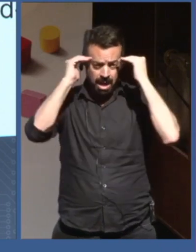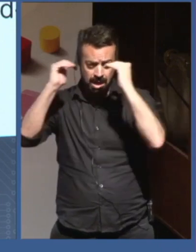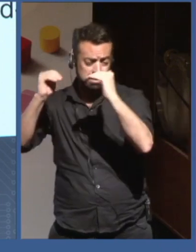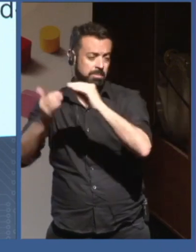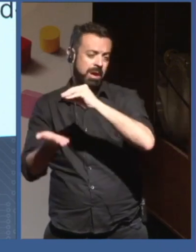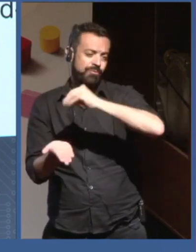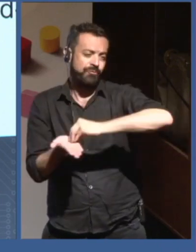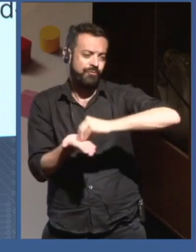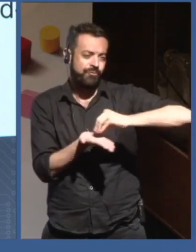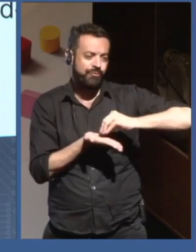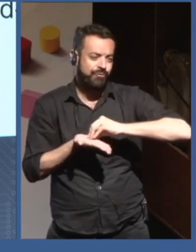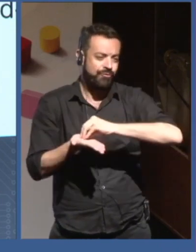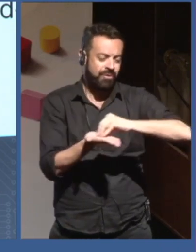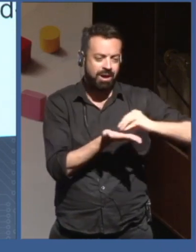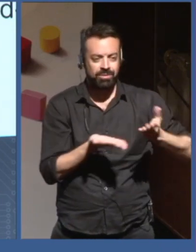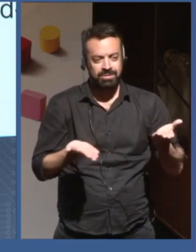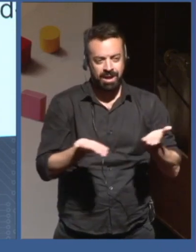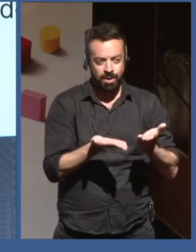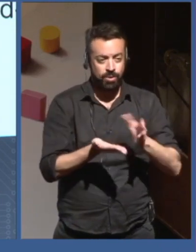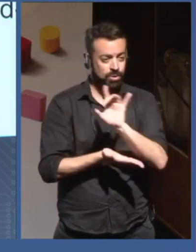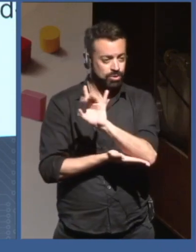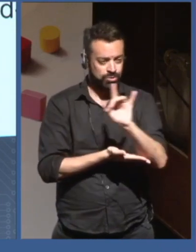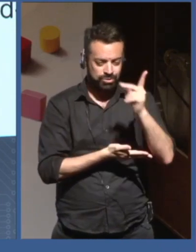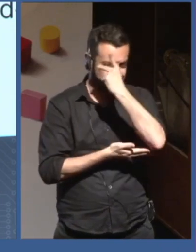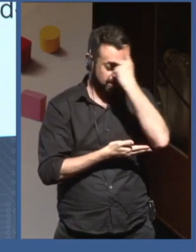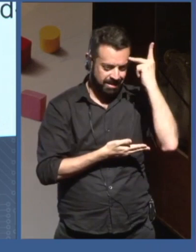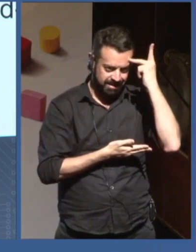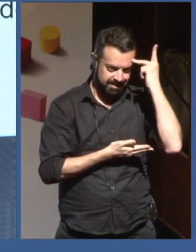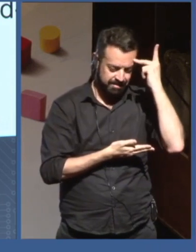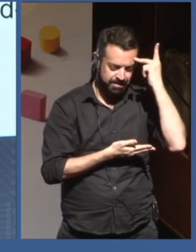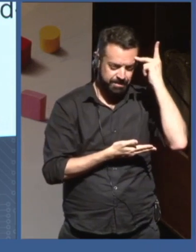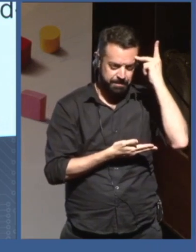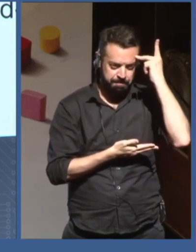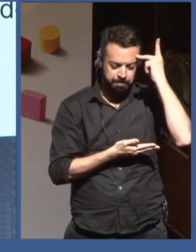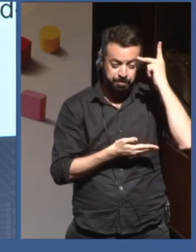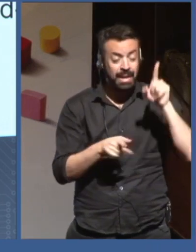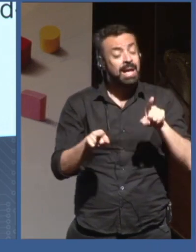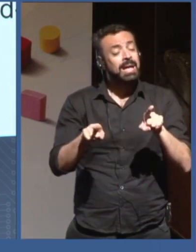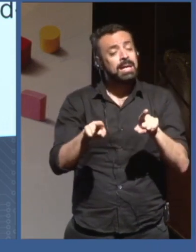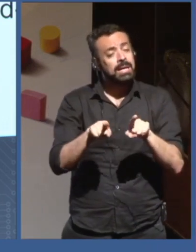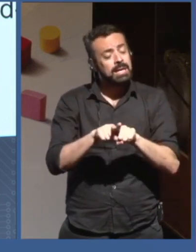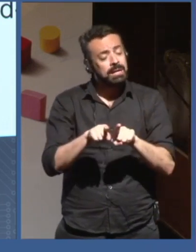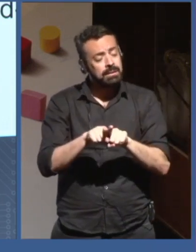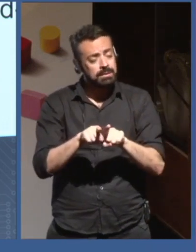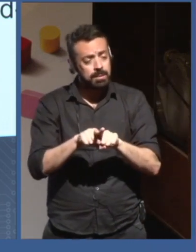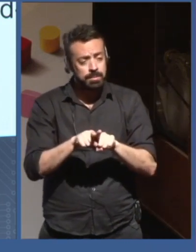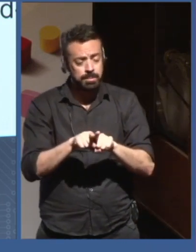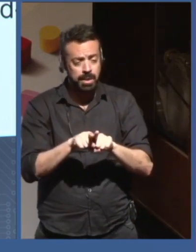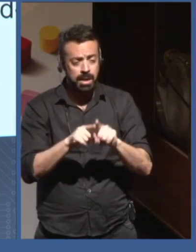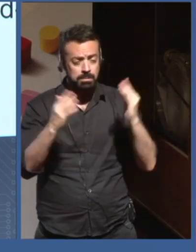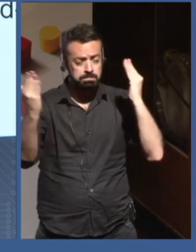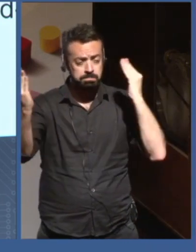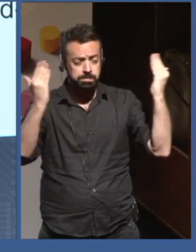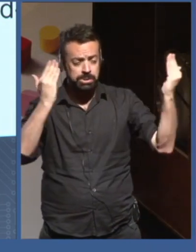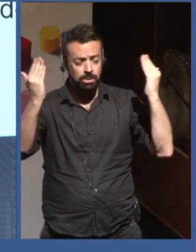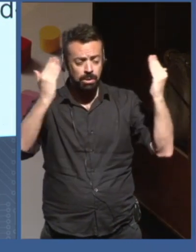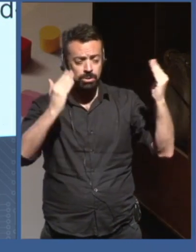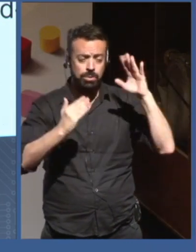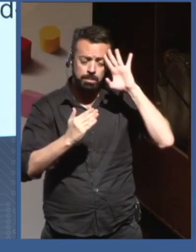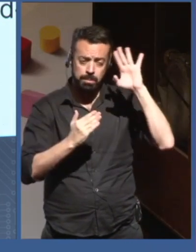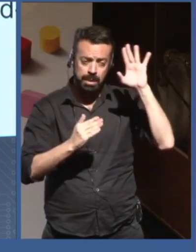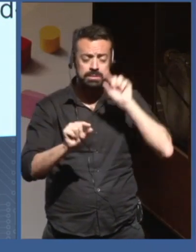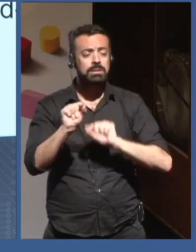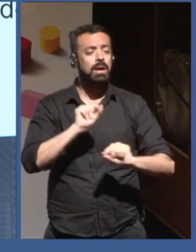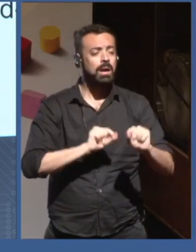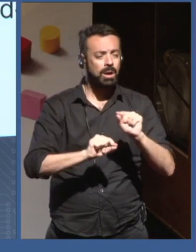a lot of that. And also, from psychology, we know that it's hard, which is sort of, like, you know, related to the previous